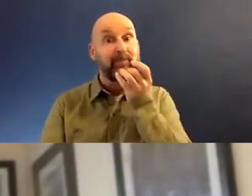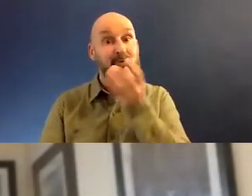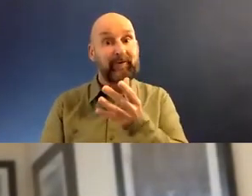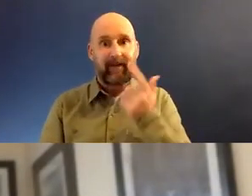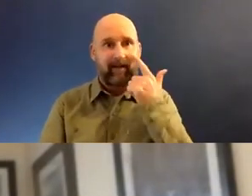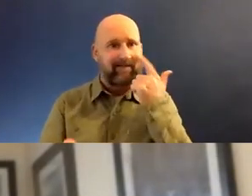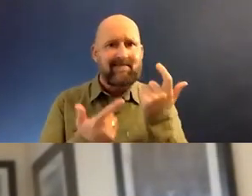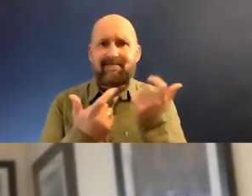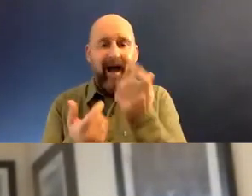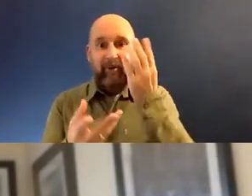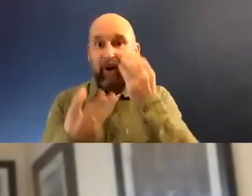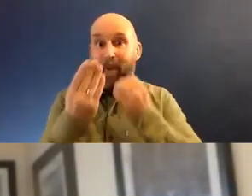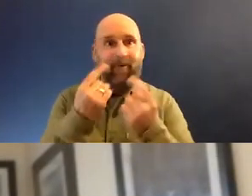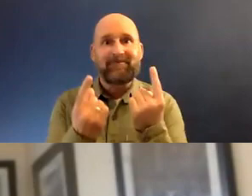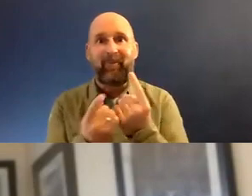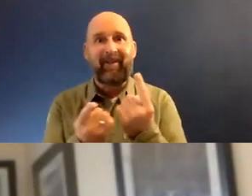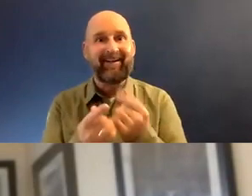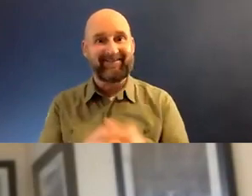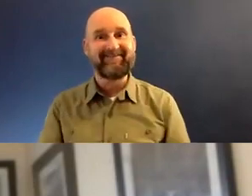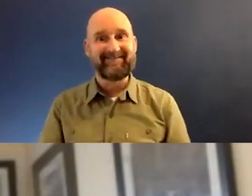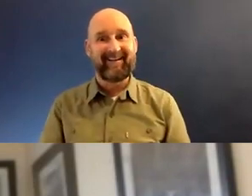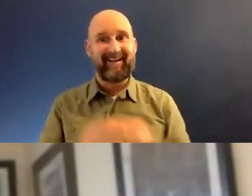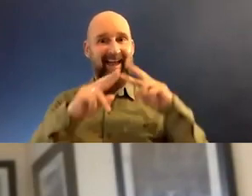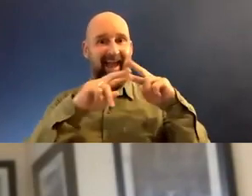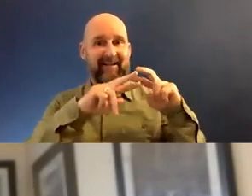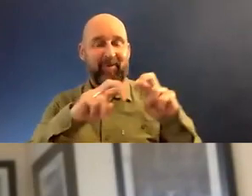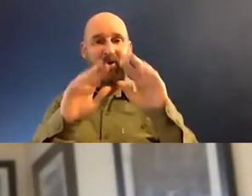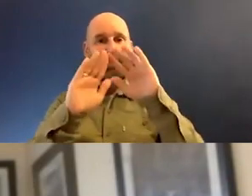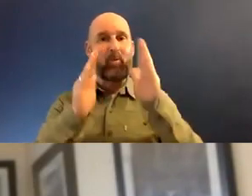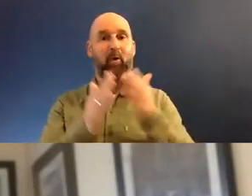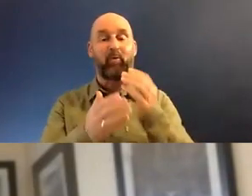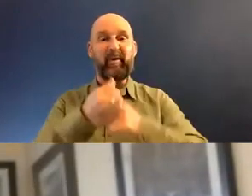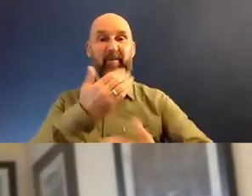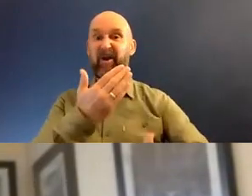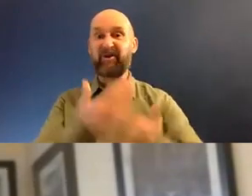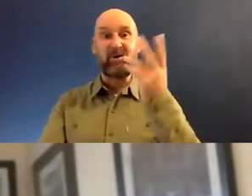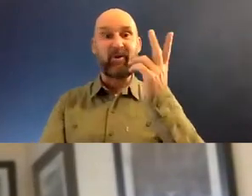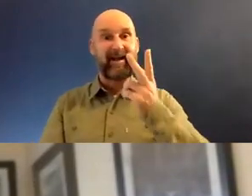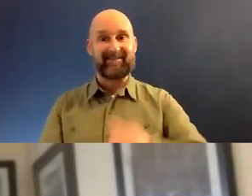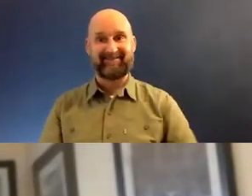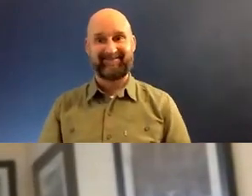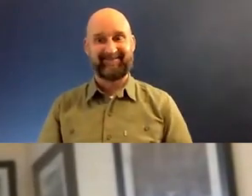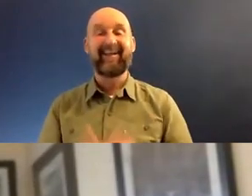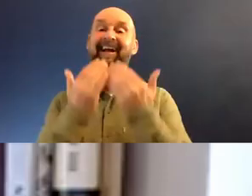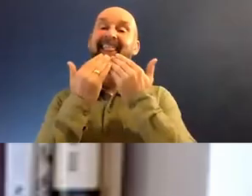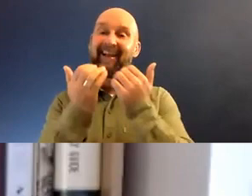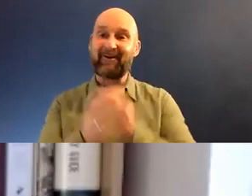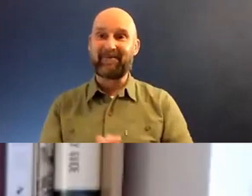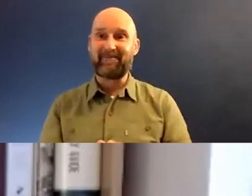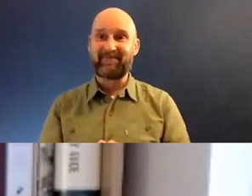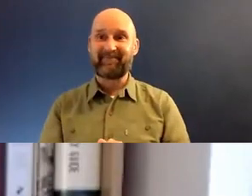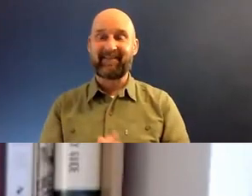So I'm going to learn something and, you know, explore and the world will be new again. Inshallah. Thank you. Well,